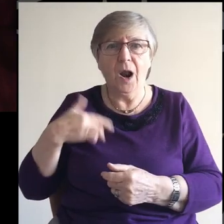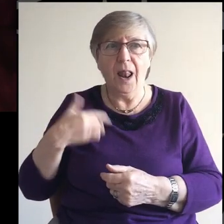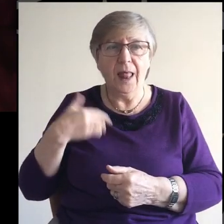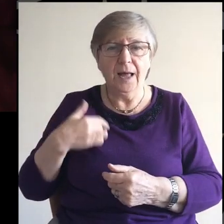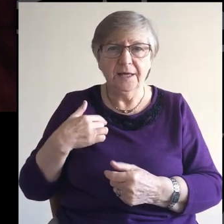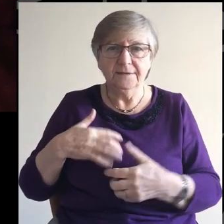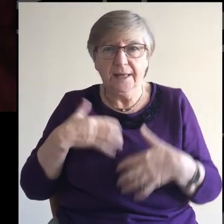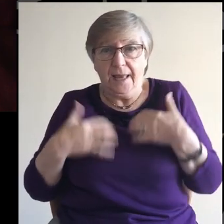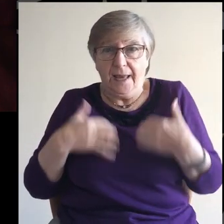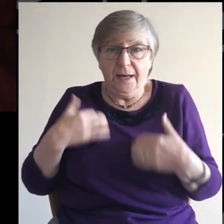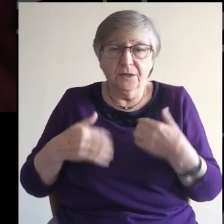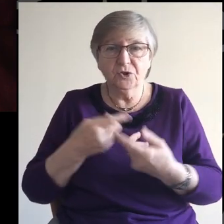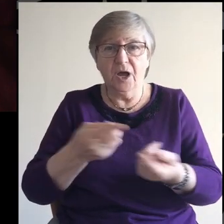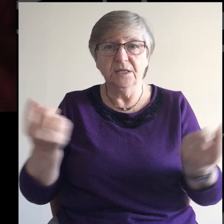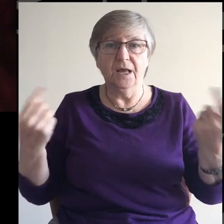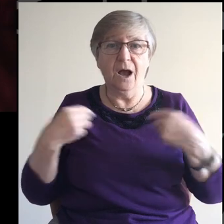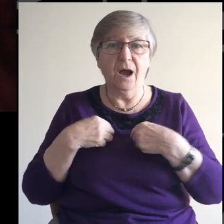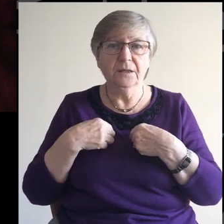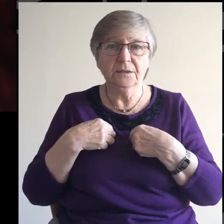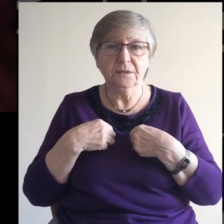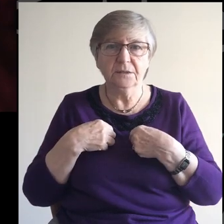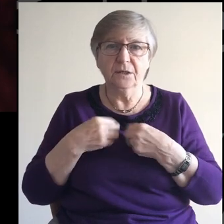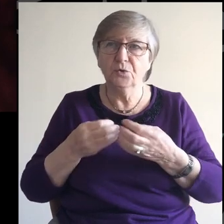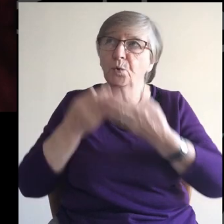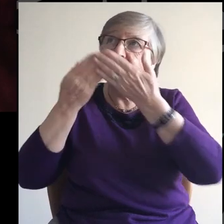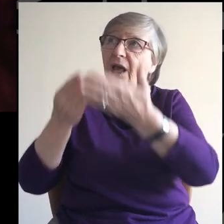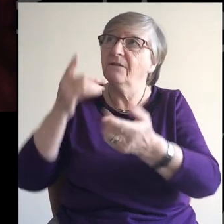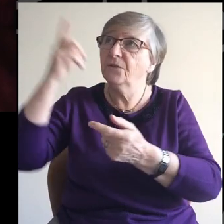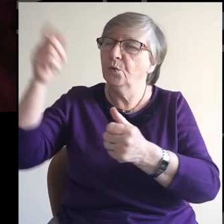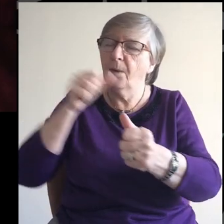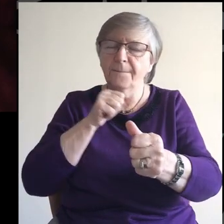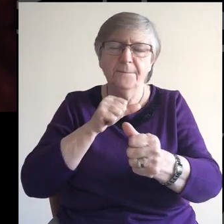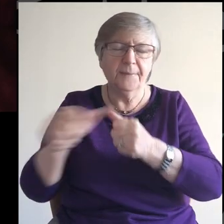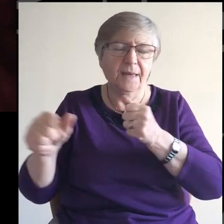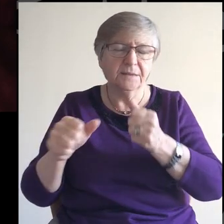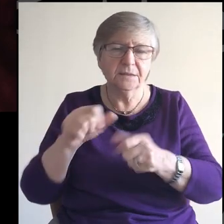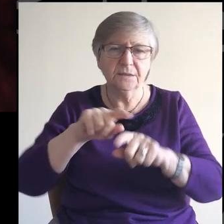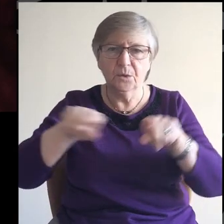enthusing us to give you our very best.